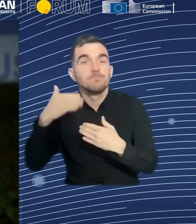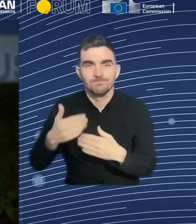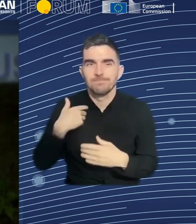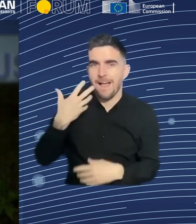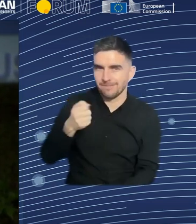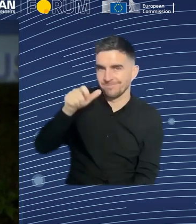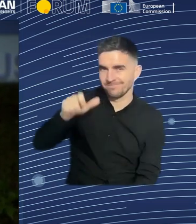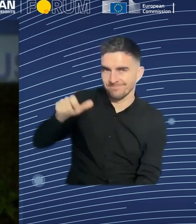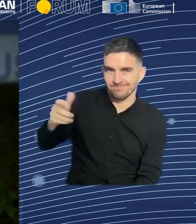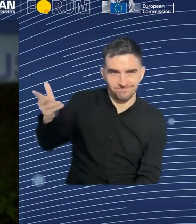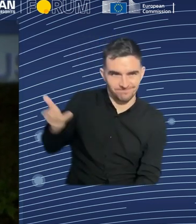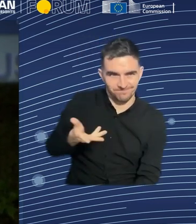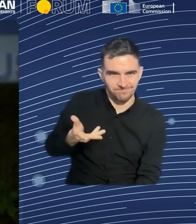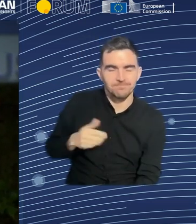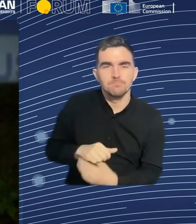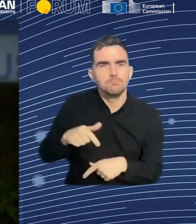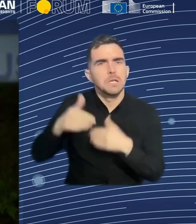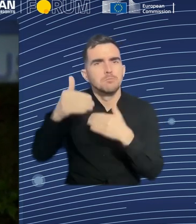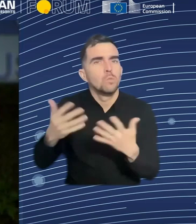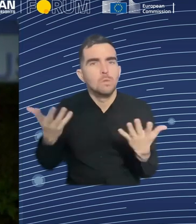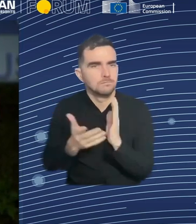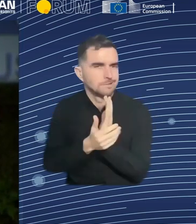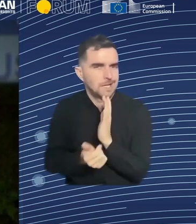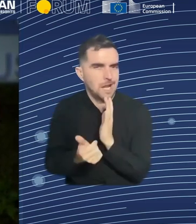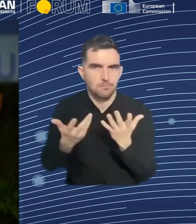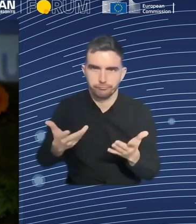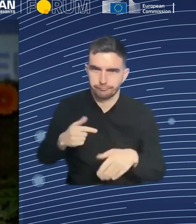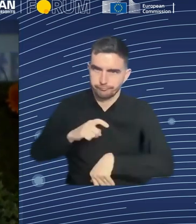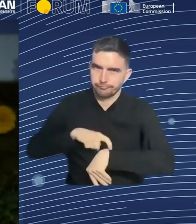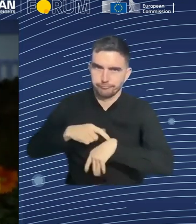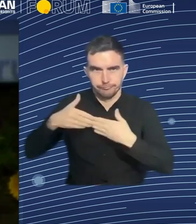we'll have a panel discussion on this topic. Ms. Nalles, please join me on stage.